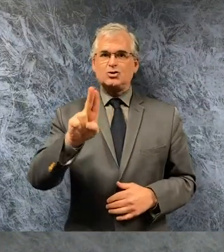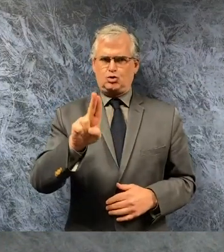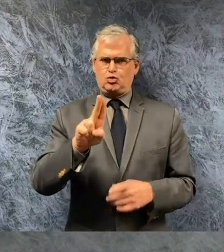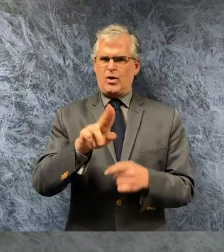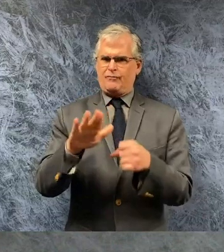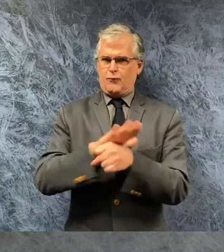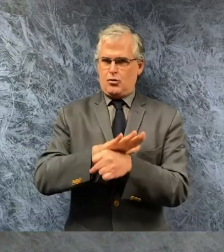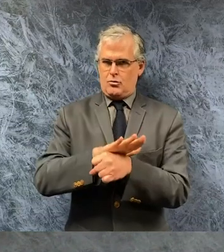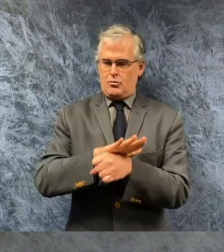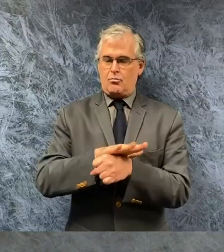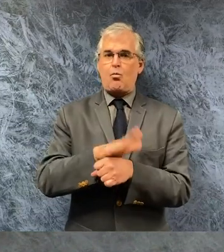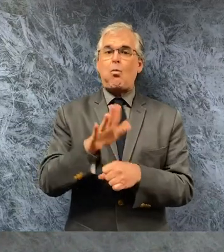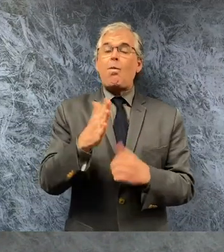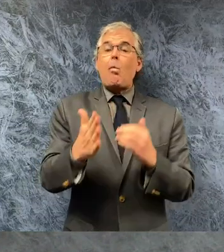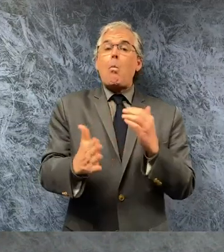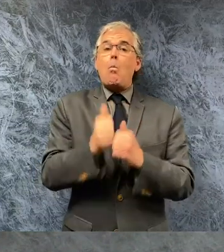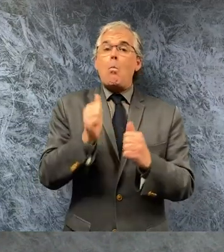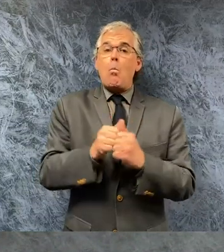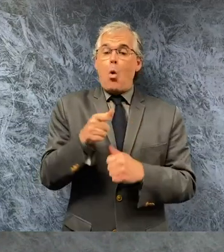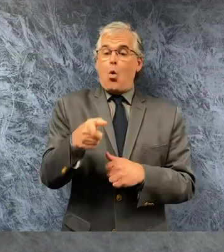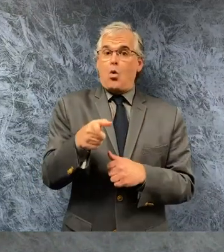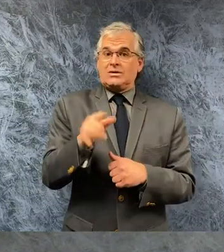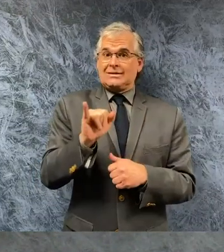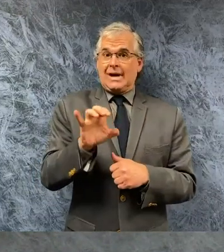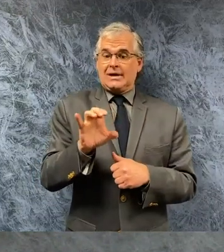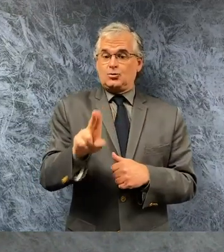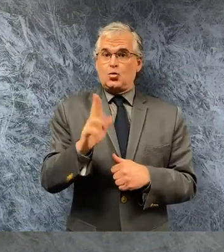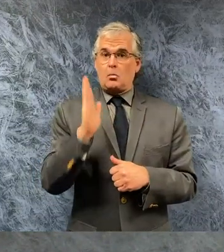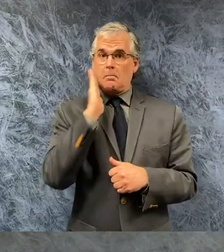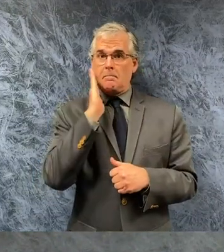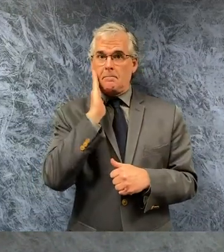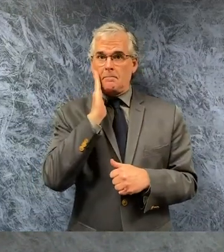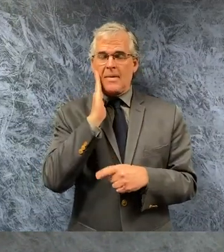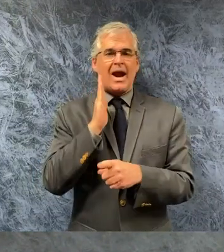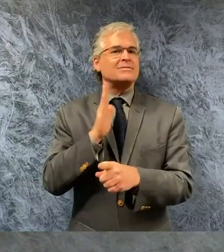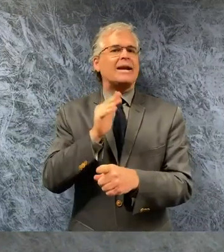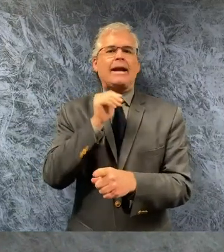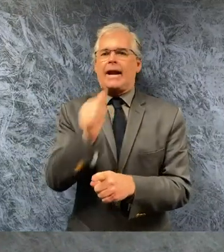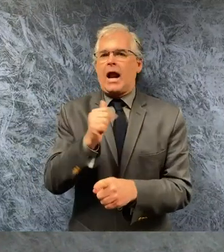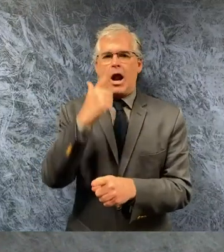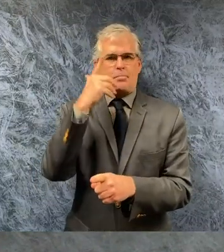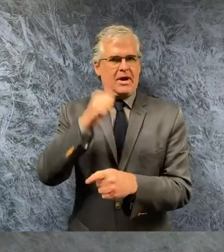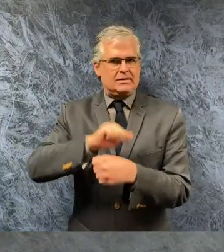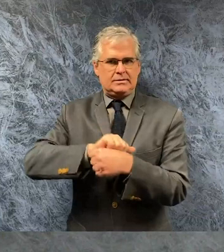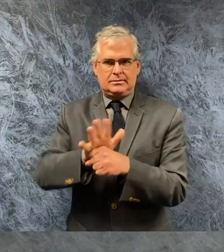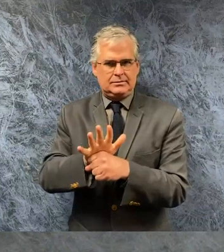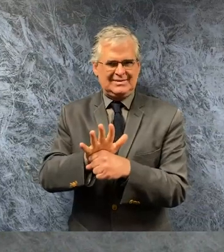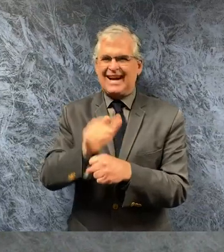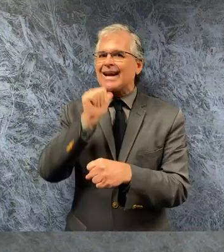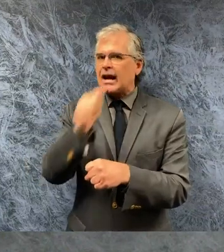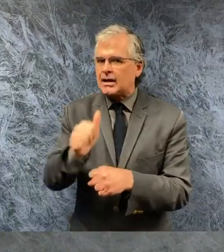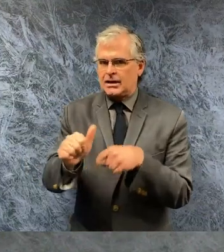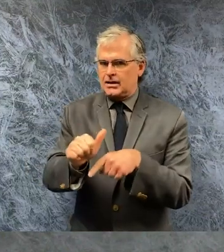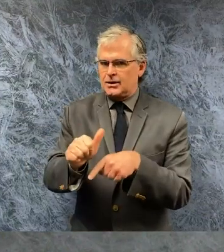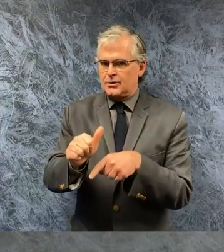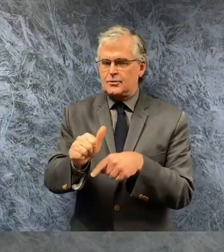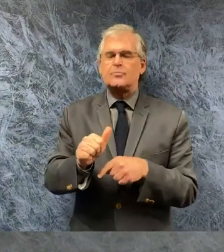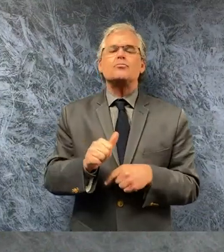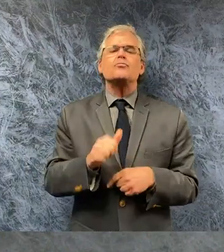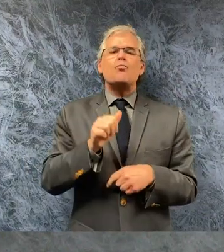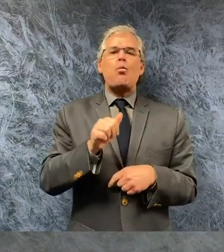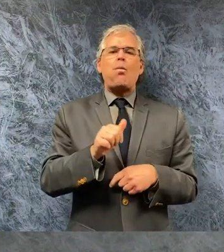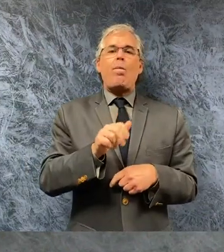currently occupied are not repeat are not occupied by covid19 patients there are 329